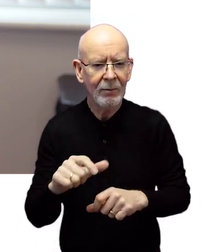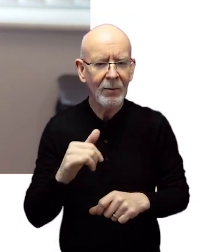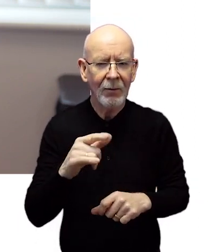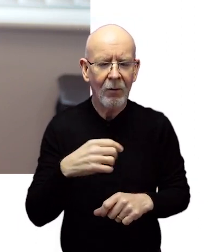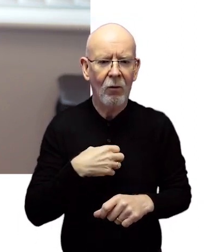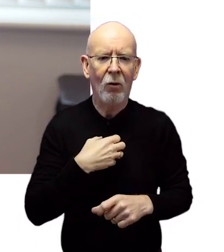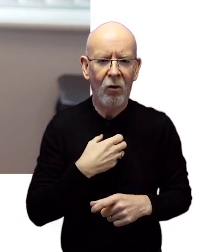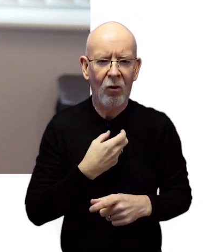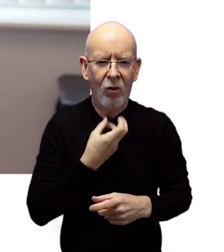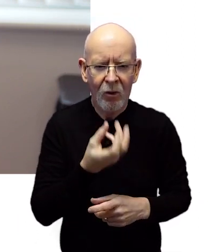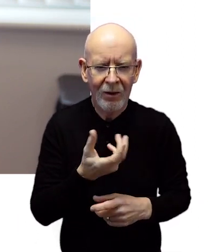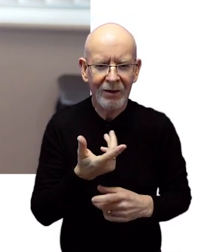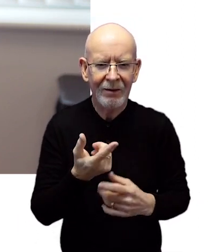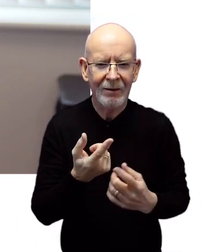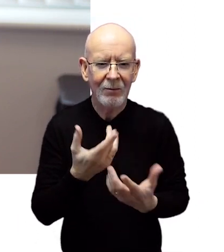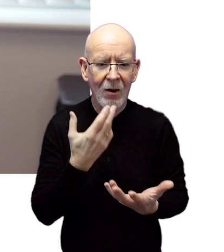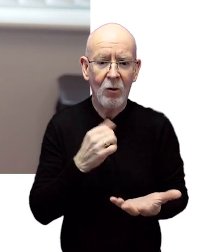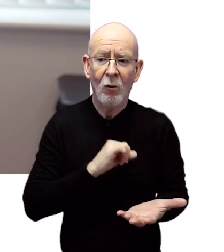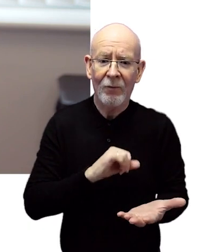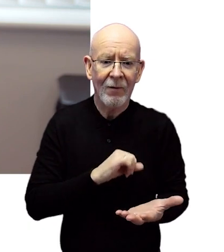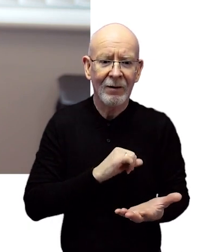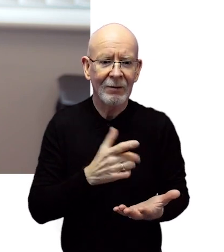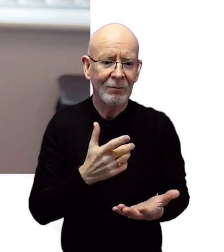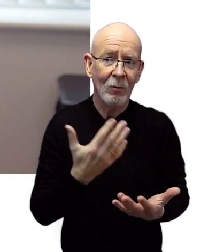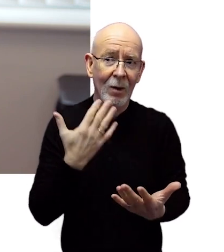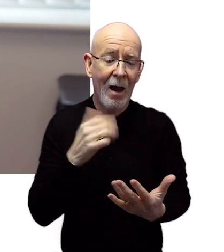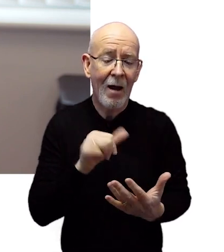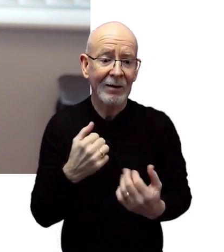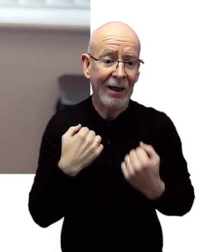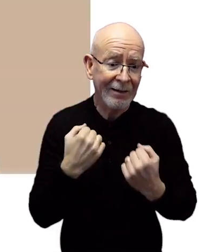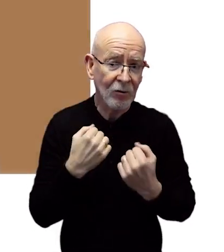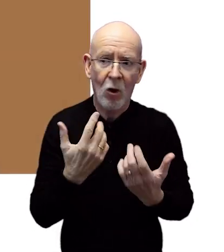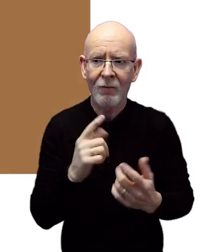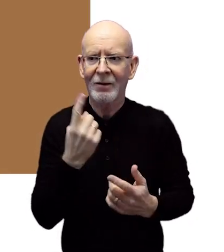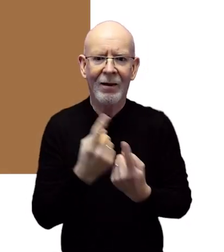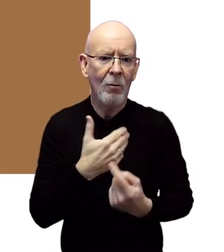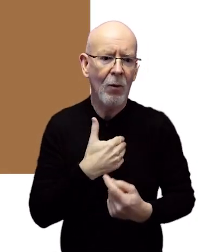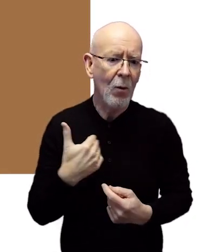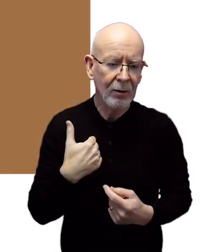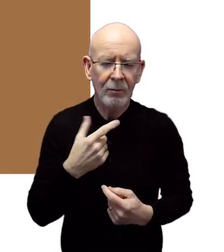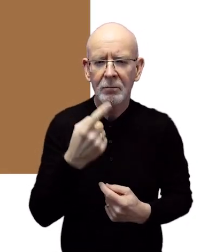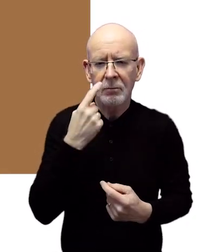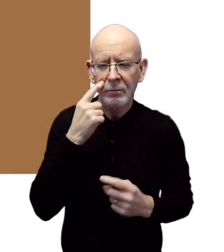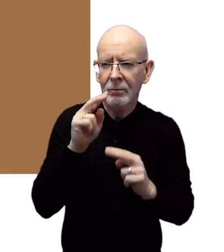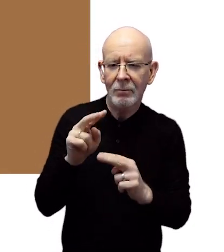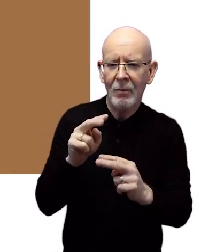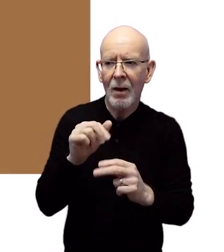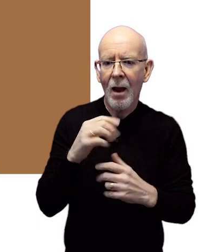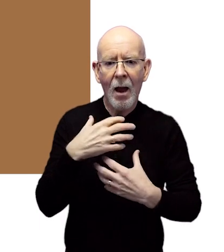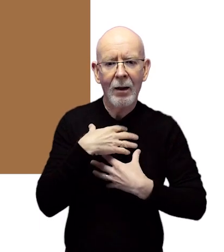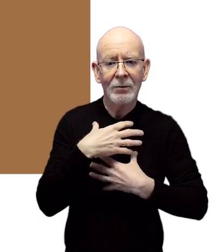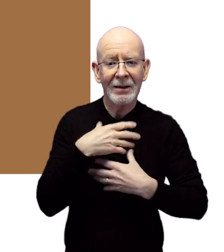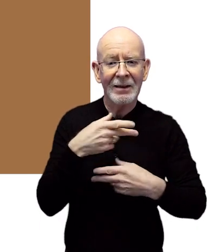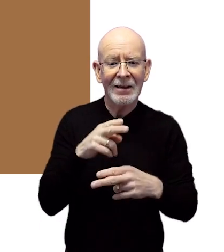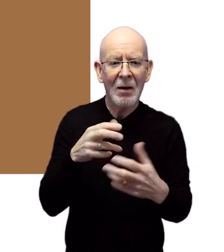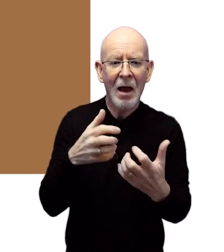cough up sticky mucus when you cough particularly after exercise or first thing in the morning. Let's take a look at our respiratory system and